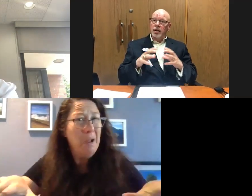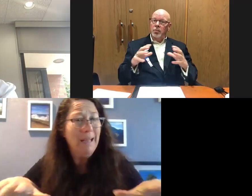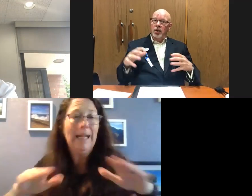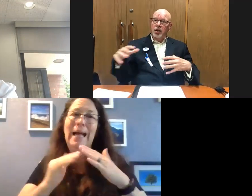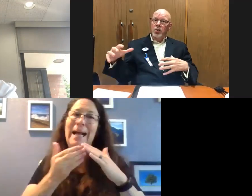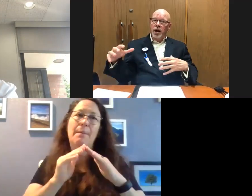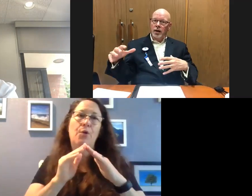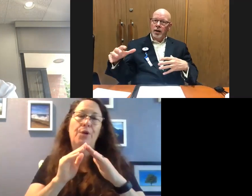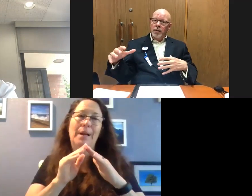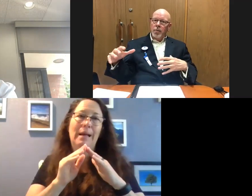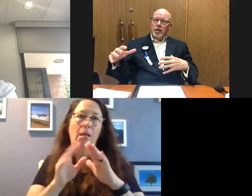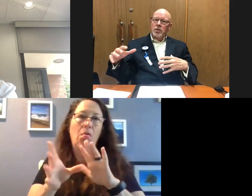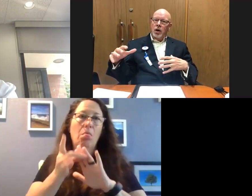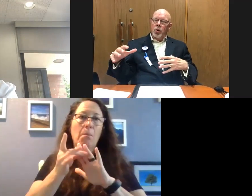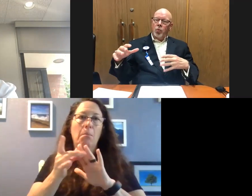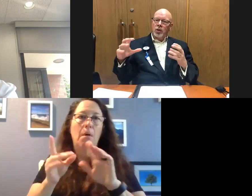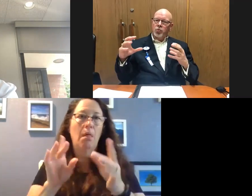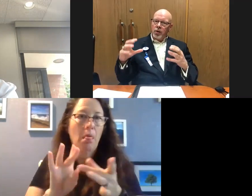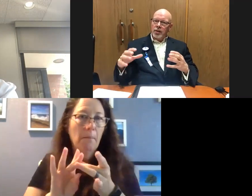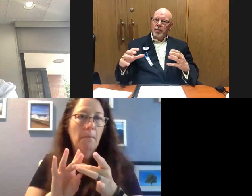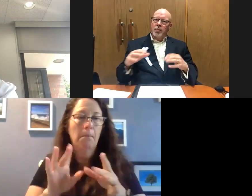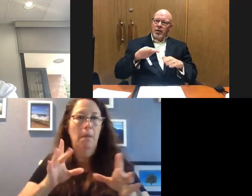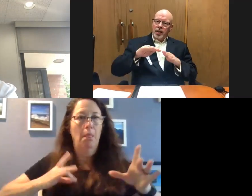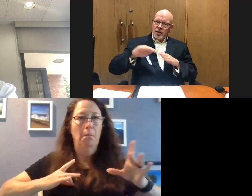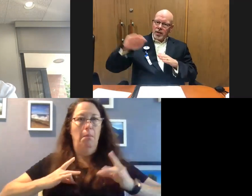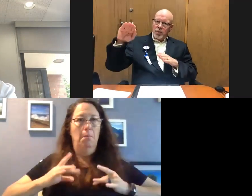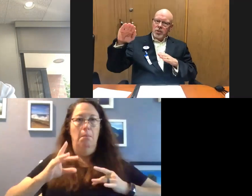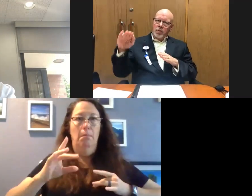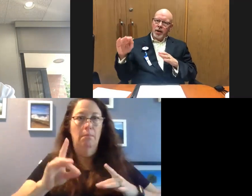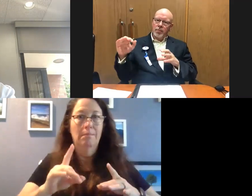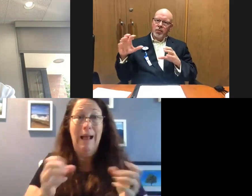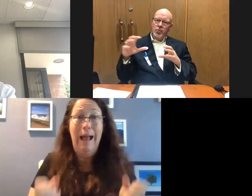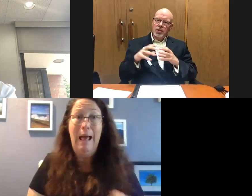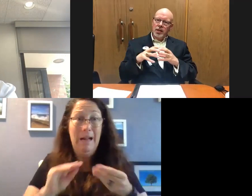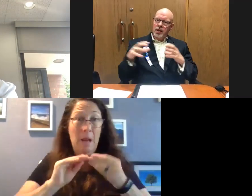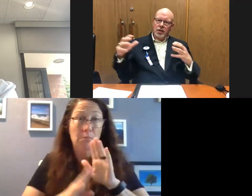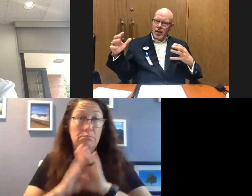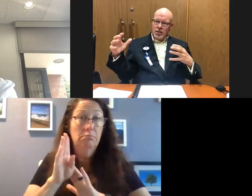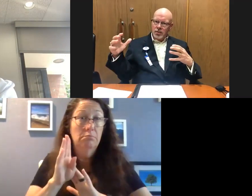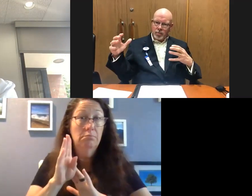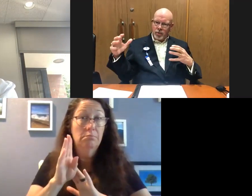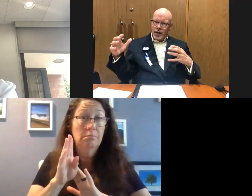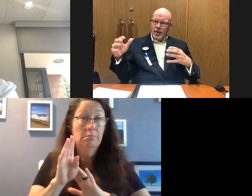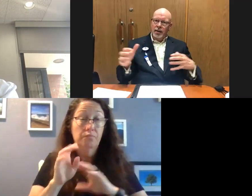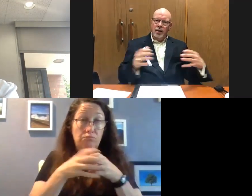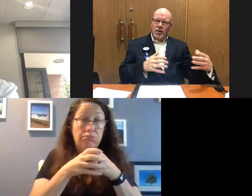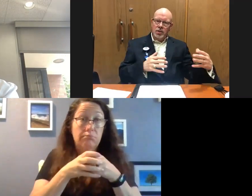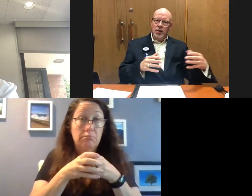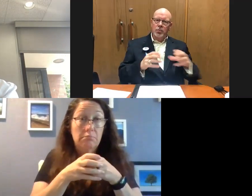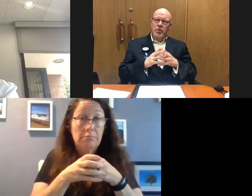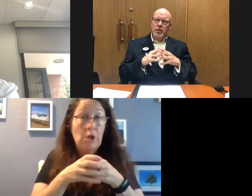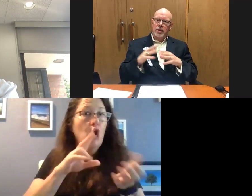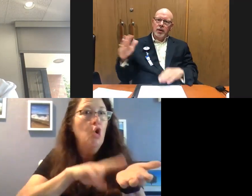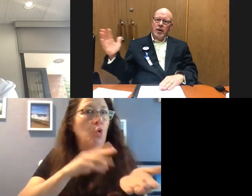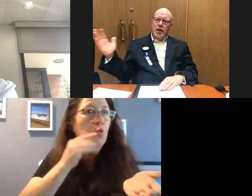spread, community acquired. So what's worrisome about that is the numbers go up. If we see another cluster outbreak in nursing